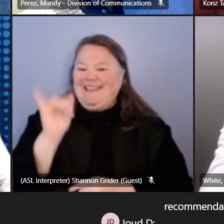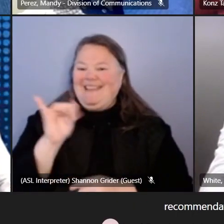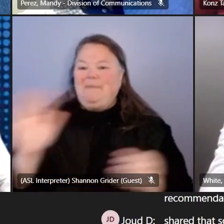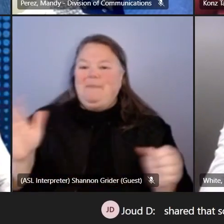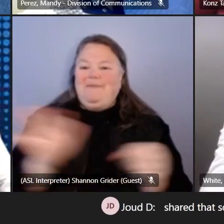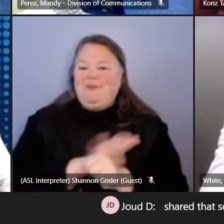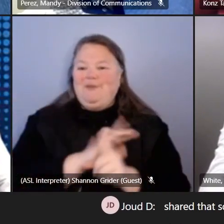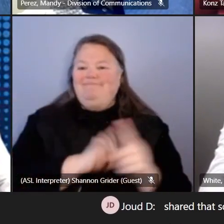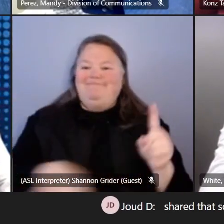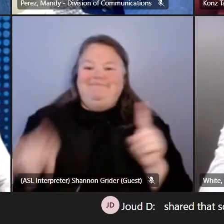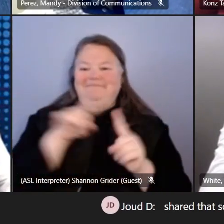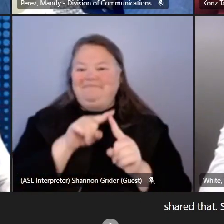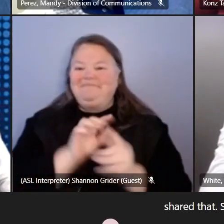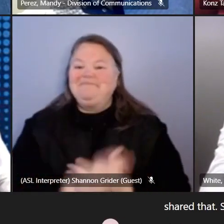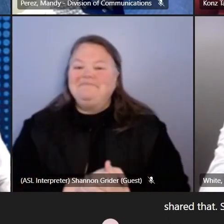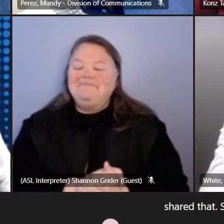circle.